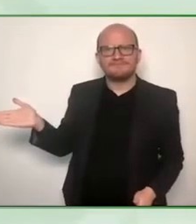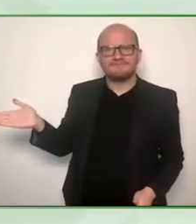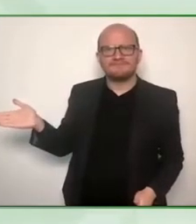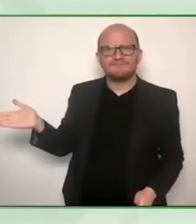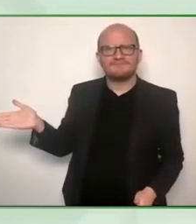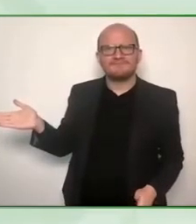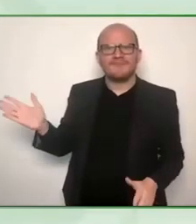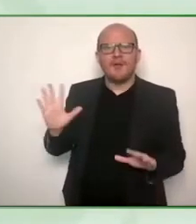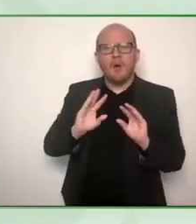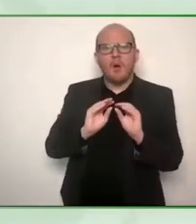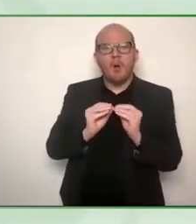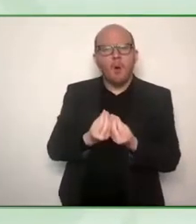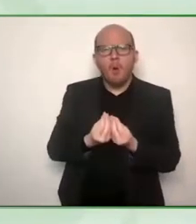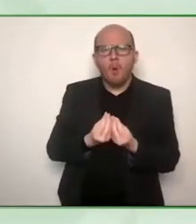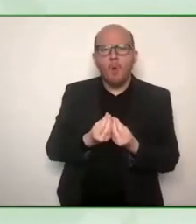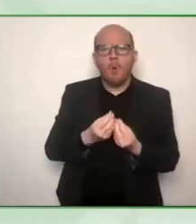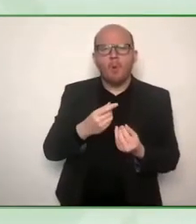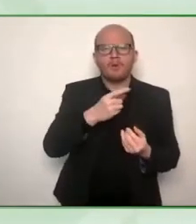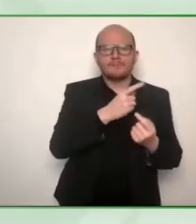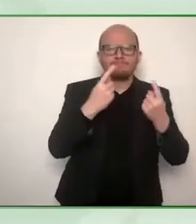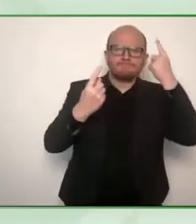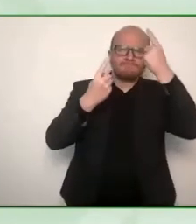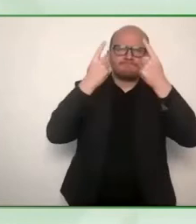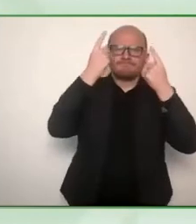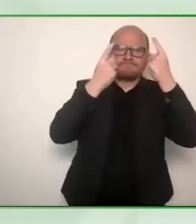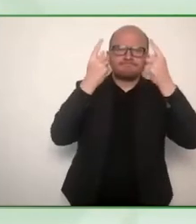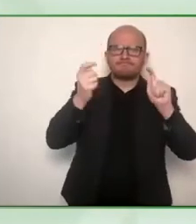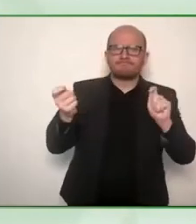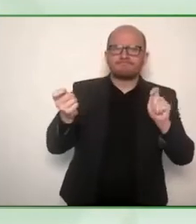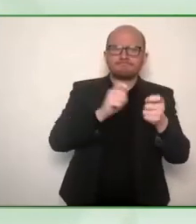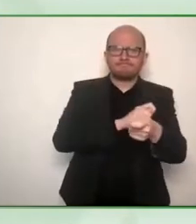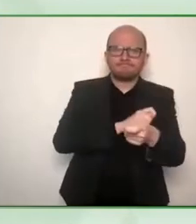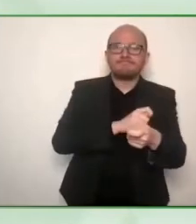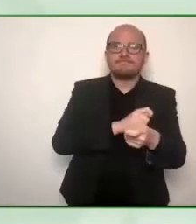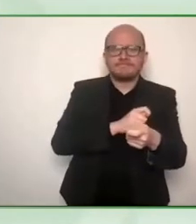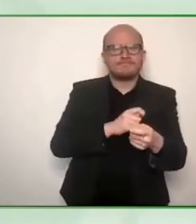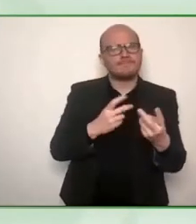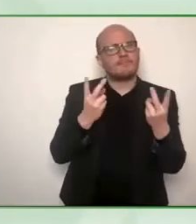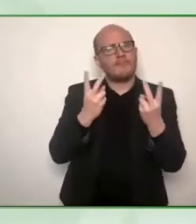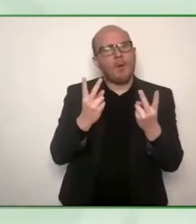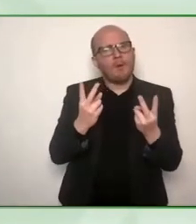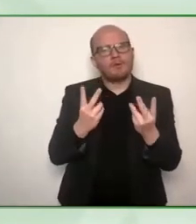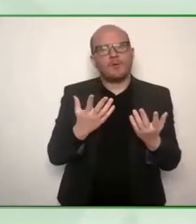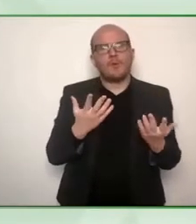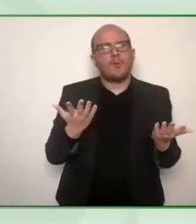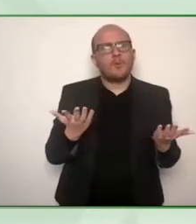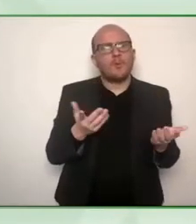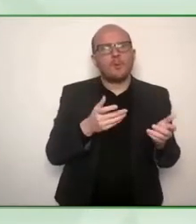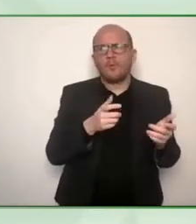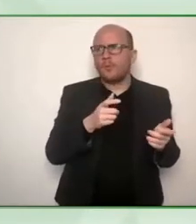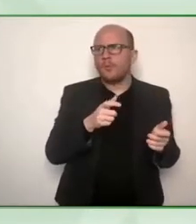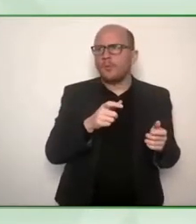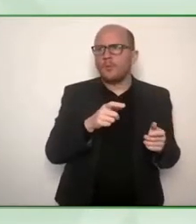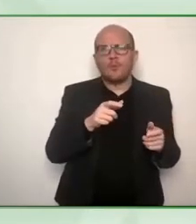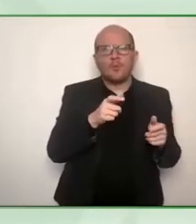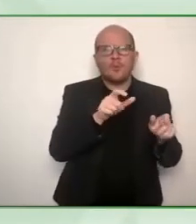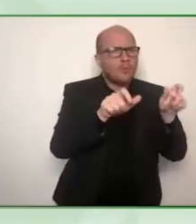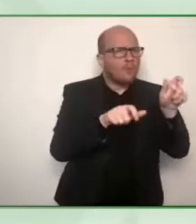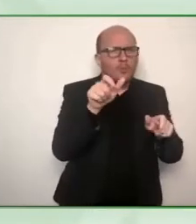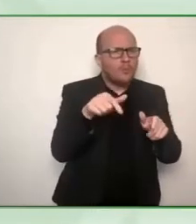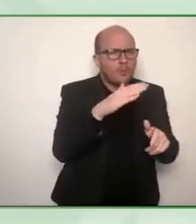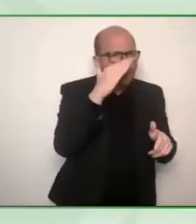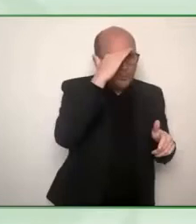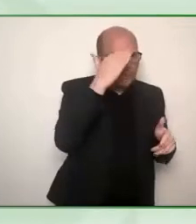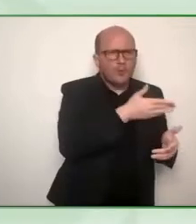in public well you talk to the screenwriters and to directors to bring people with disabilities into